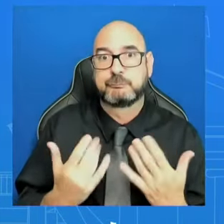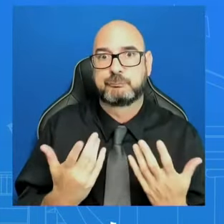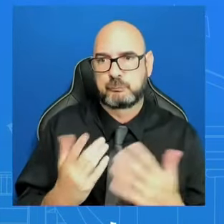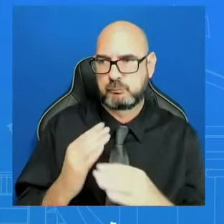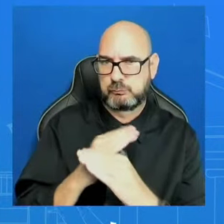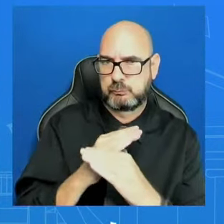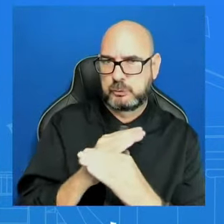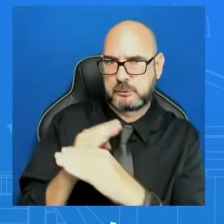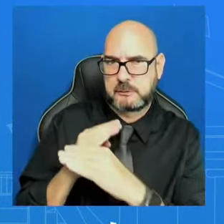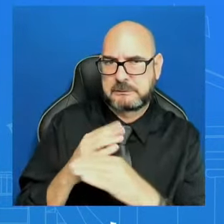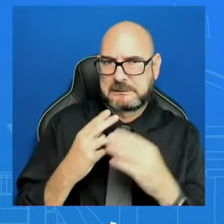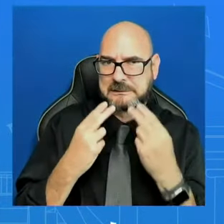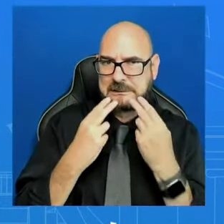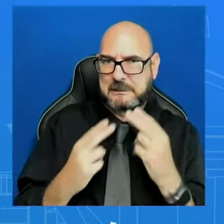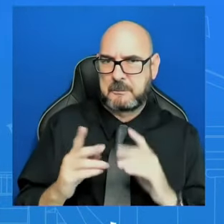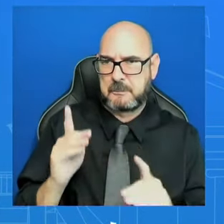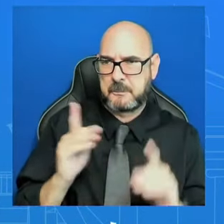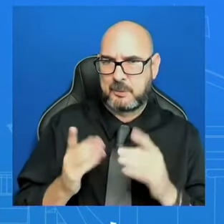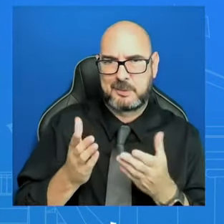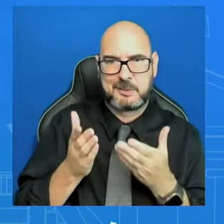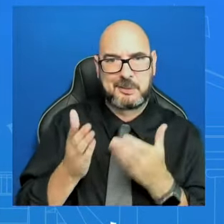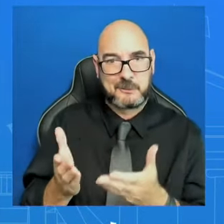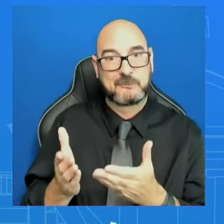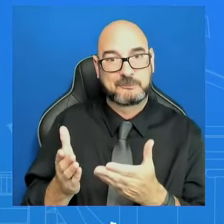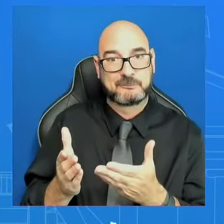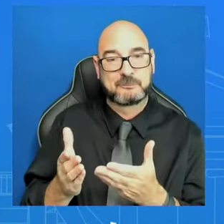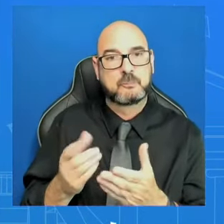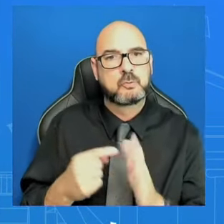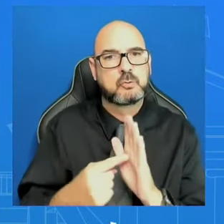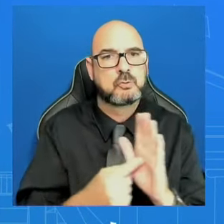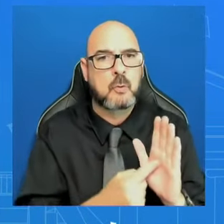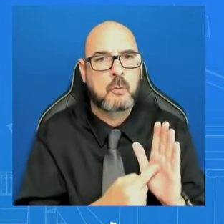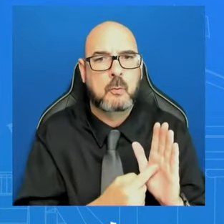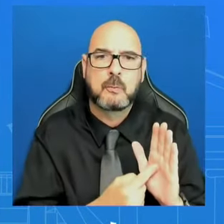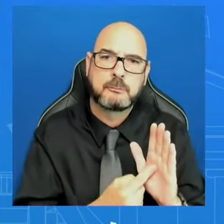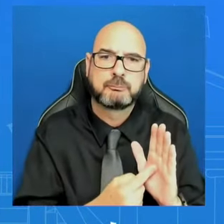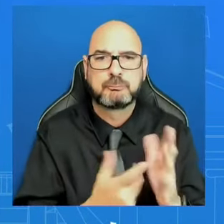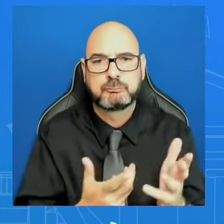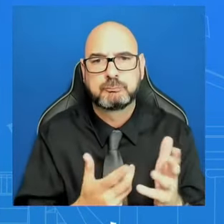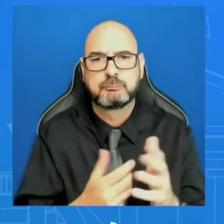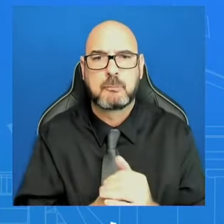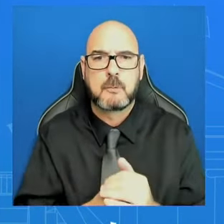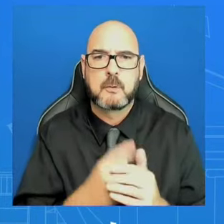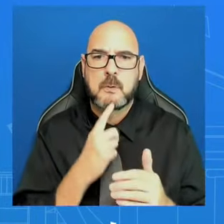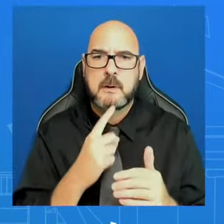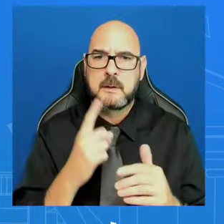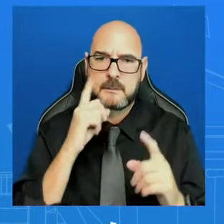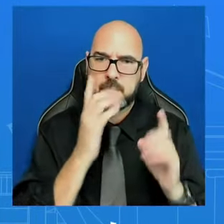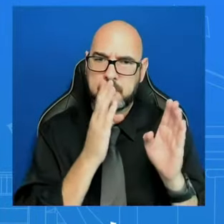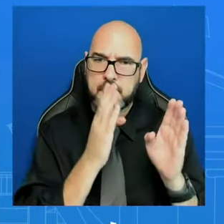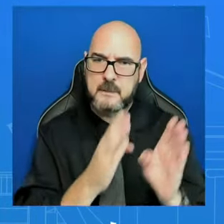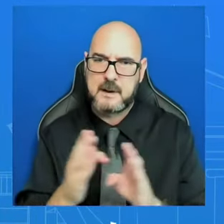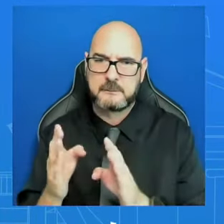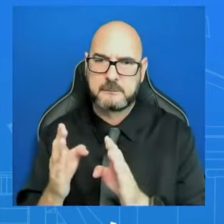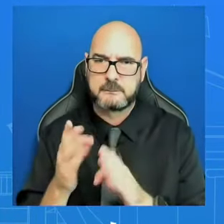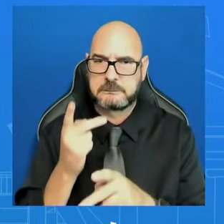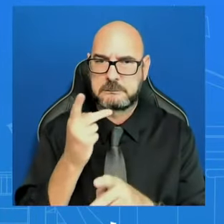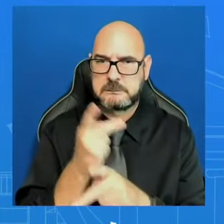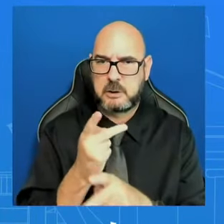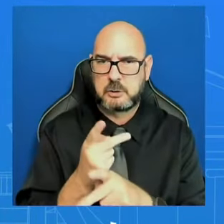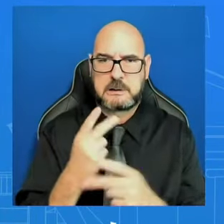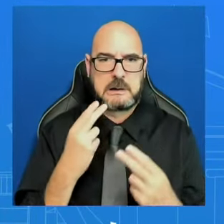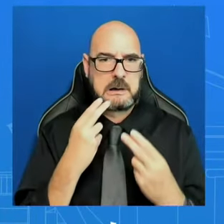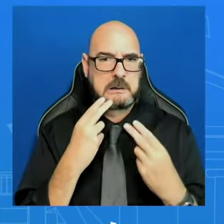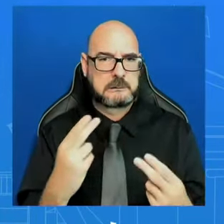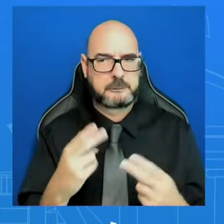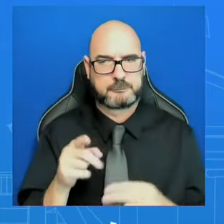demonstrate that they have that civilian harm mitigation in place. So, again, those are broad brushes. I'll let the Israelis speak to what they will